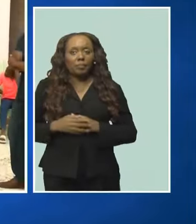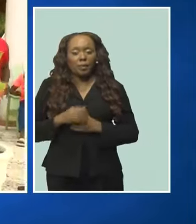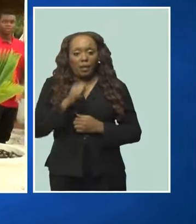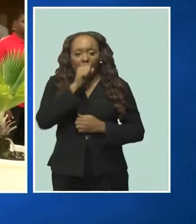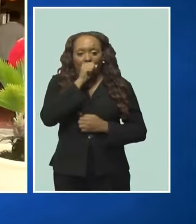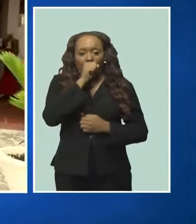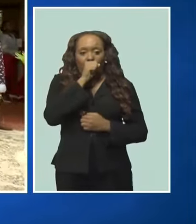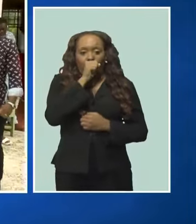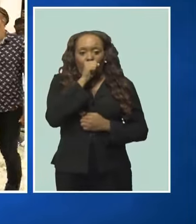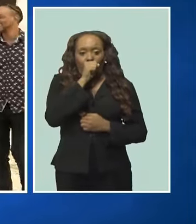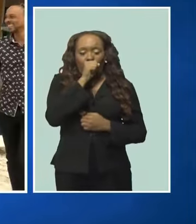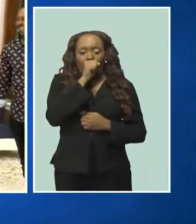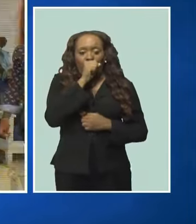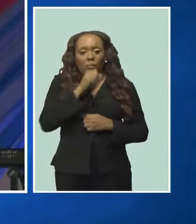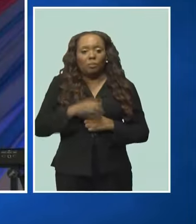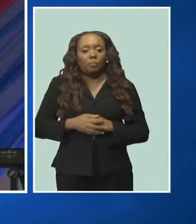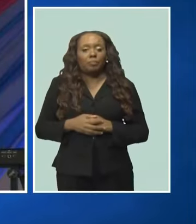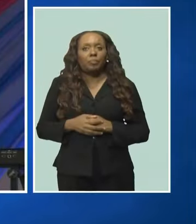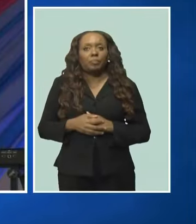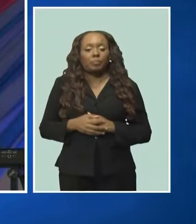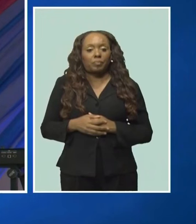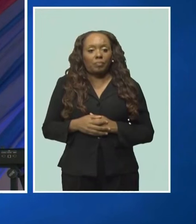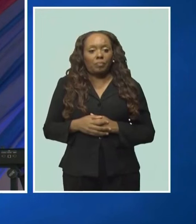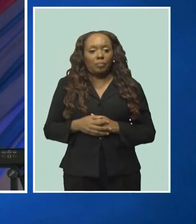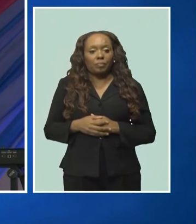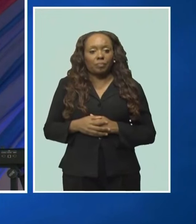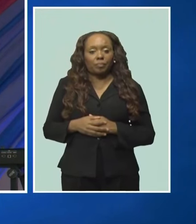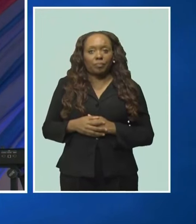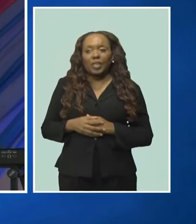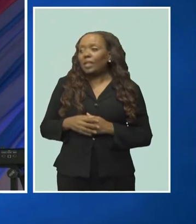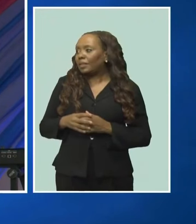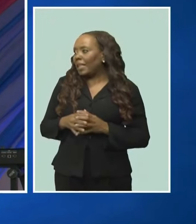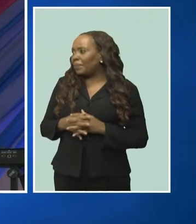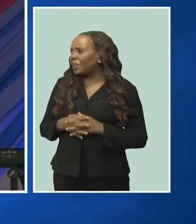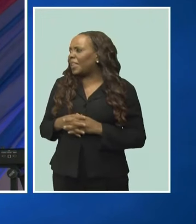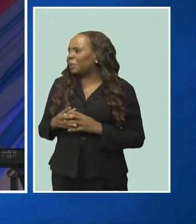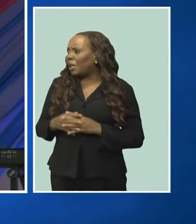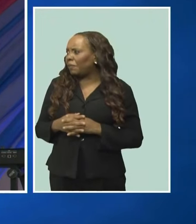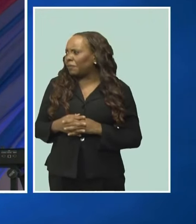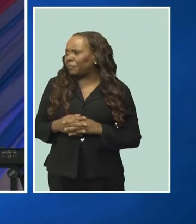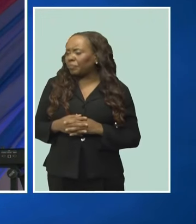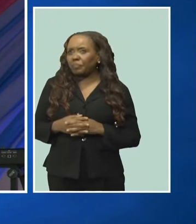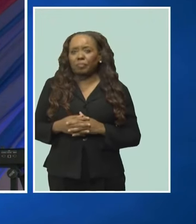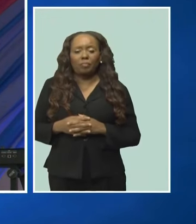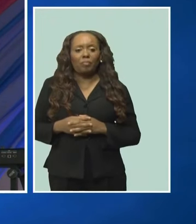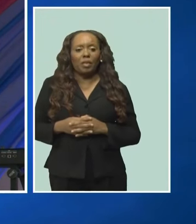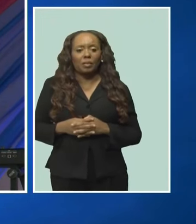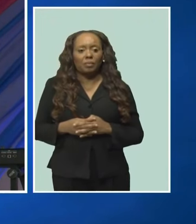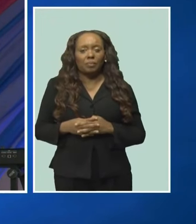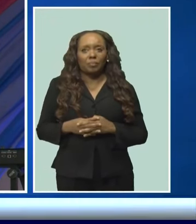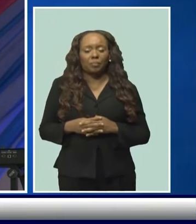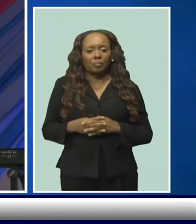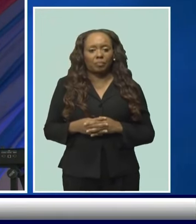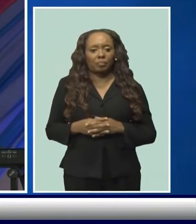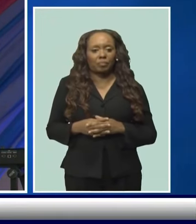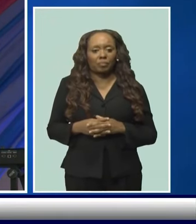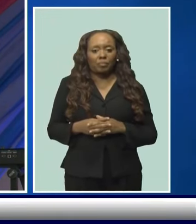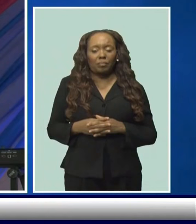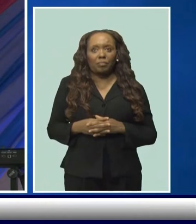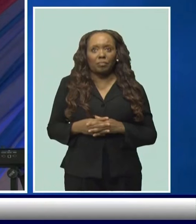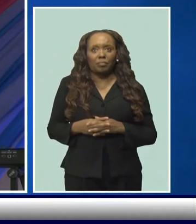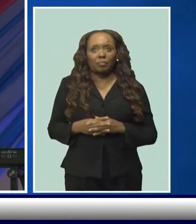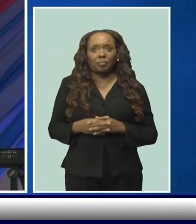weekend. Yes, what government will do is to pair a parenting program to